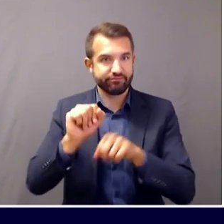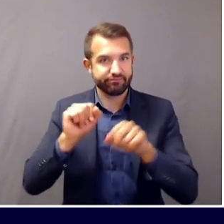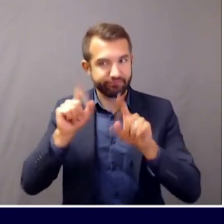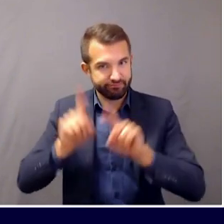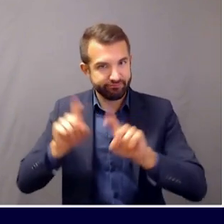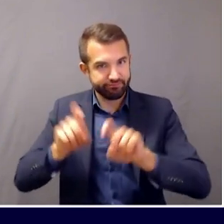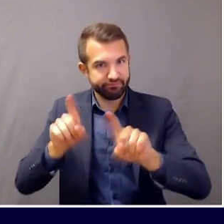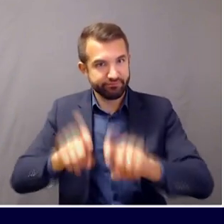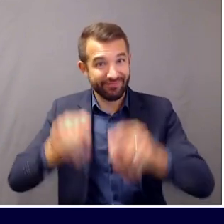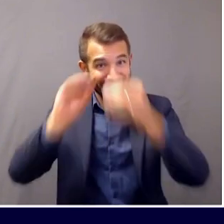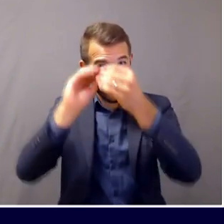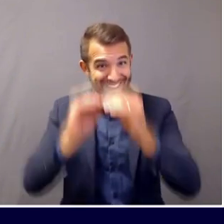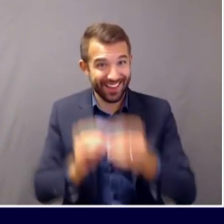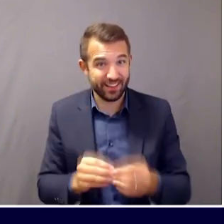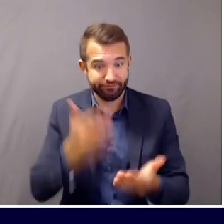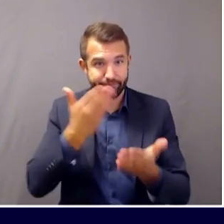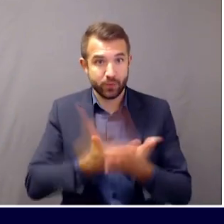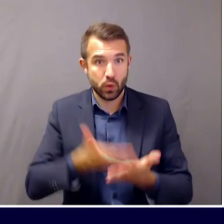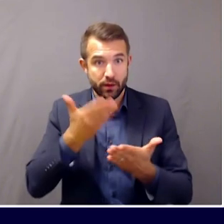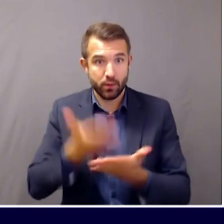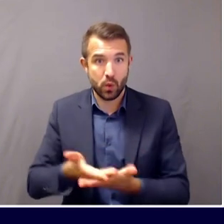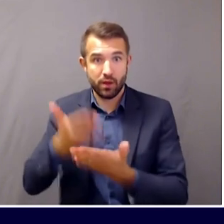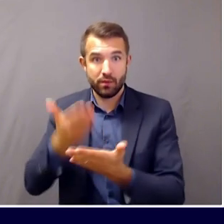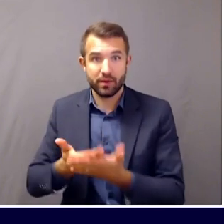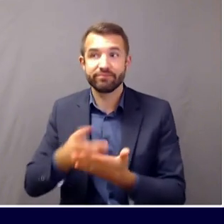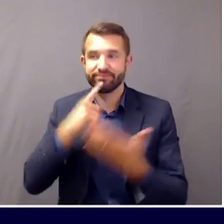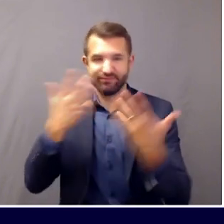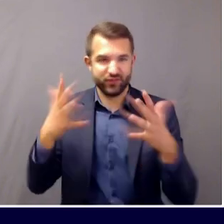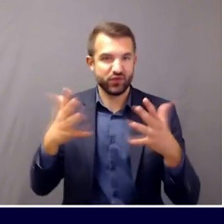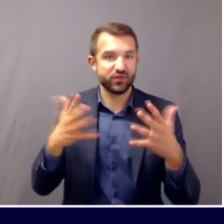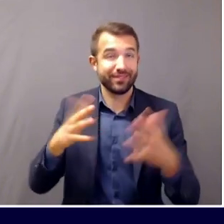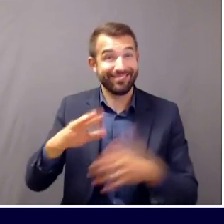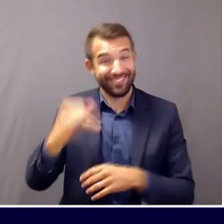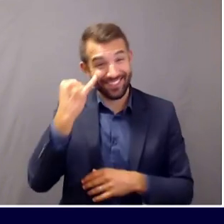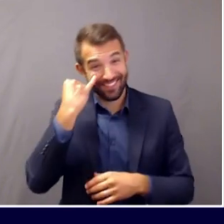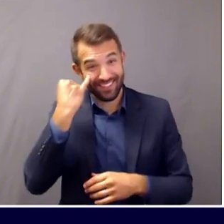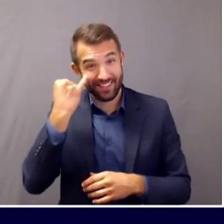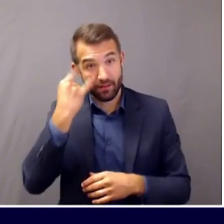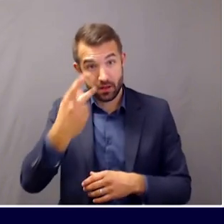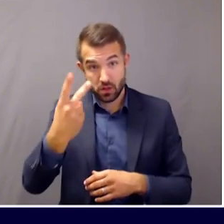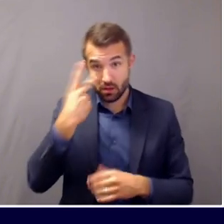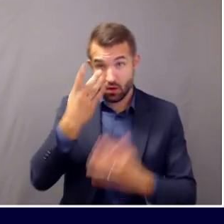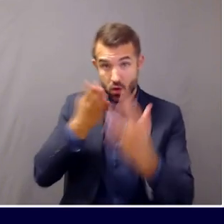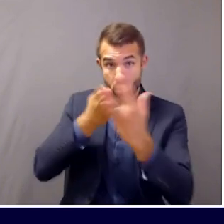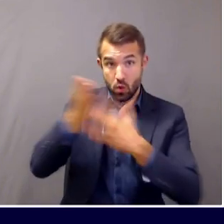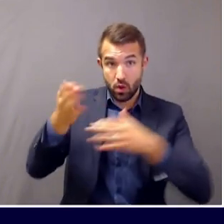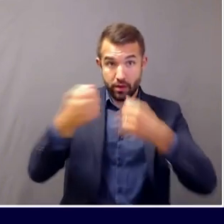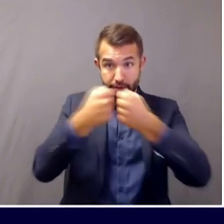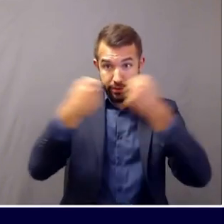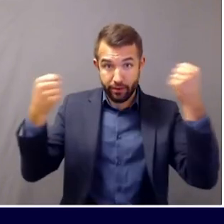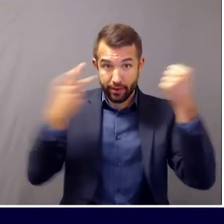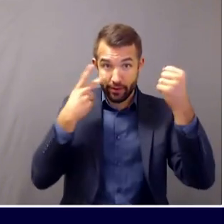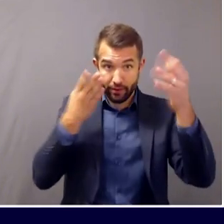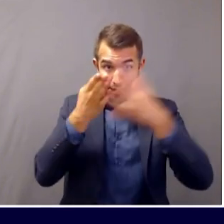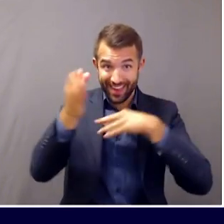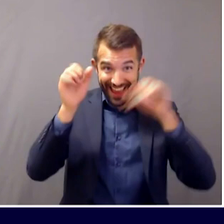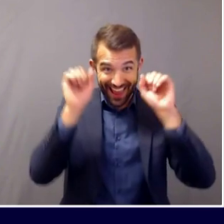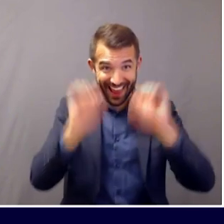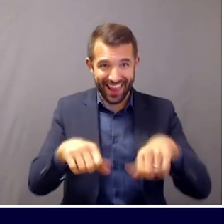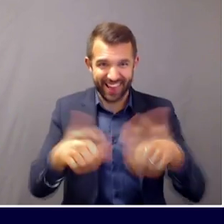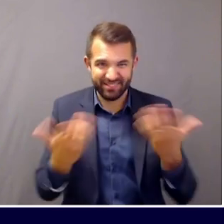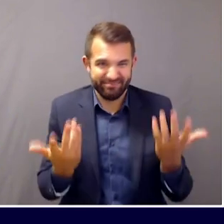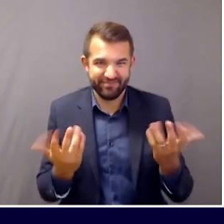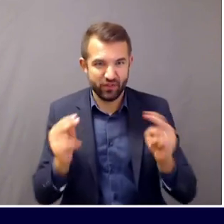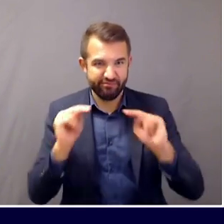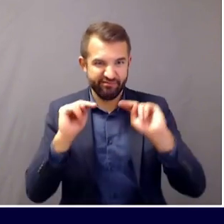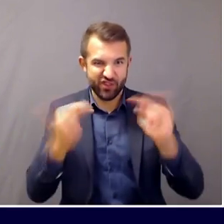is if you can see through the thing that's supposed to be keeping droplets from infecting other people, it's probably not doing a good job at what